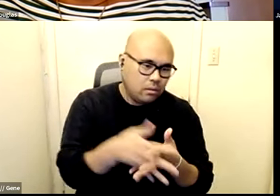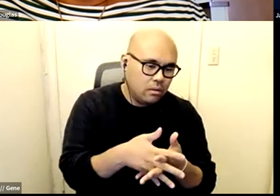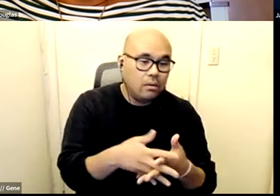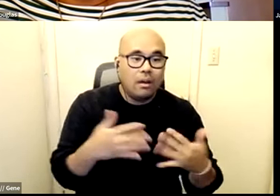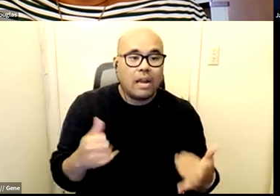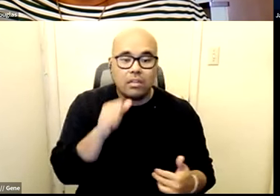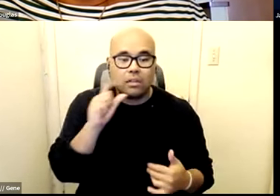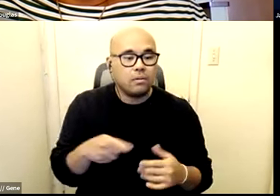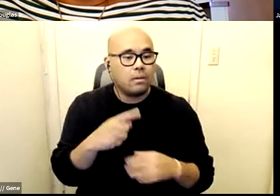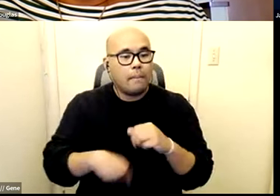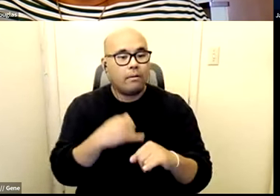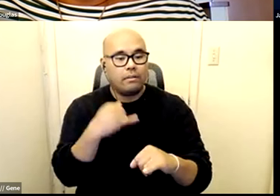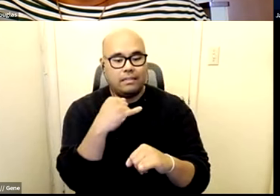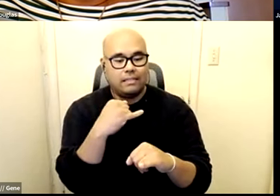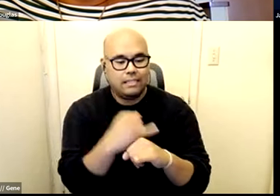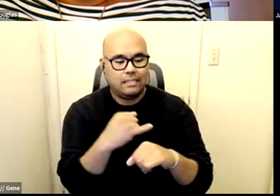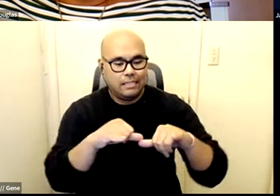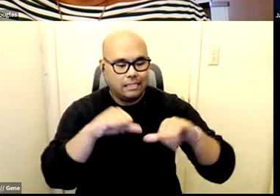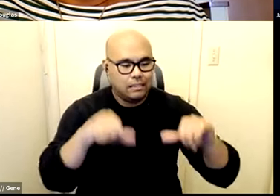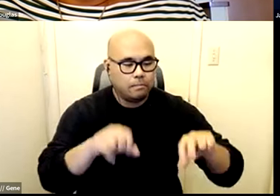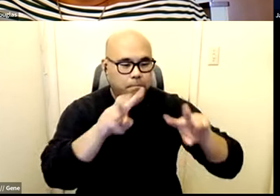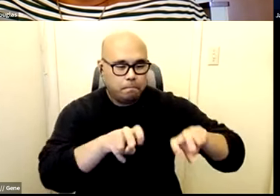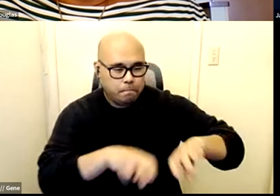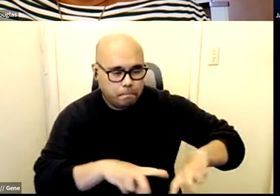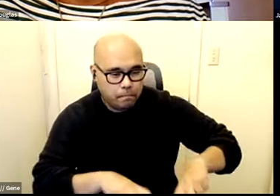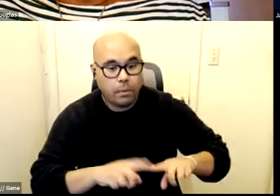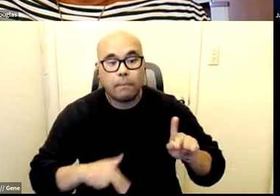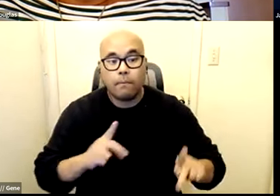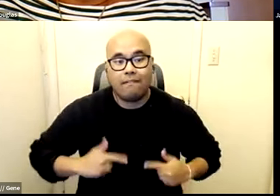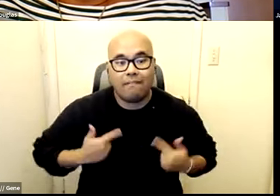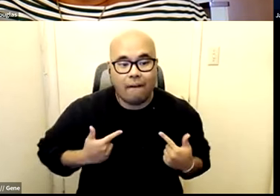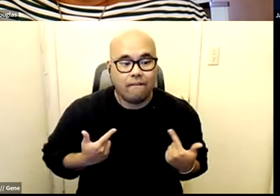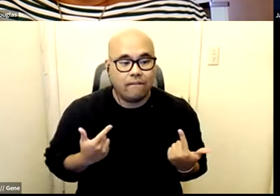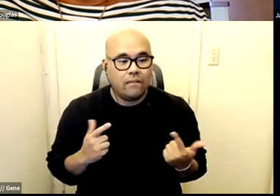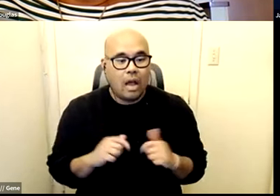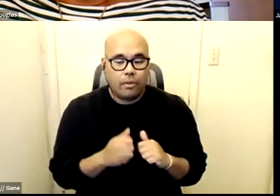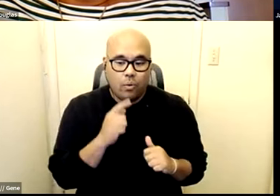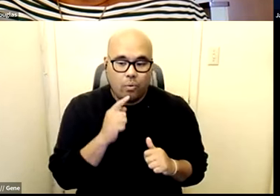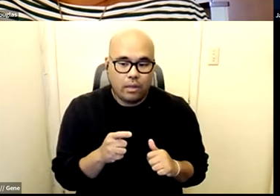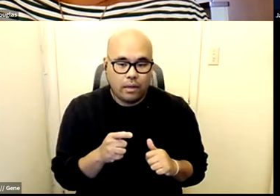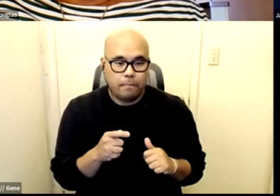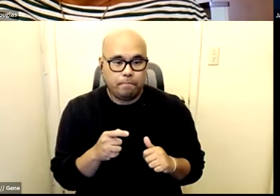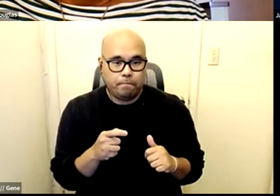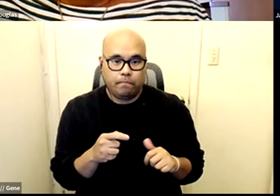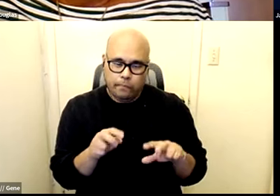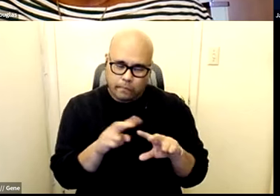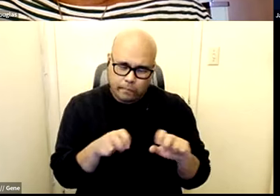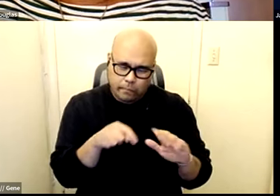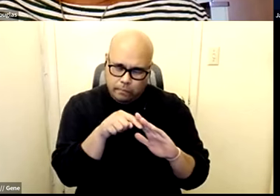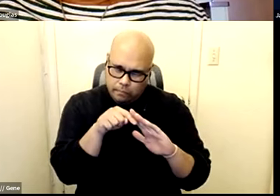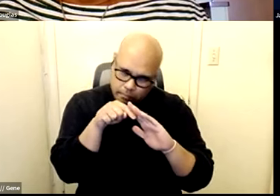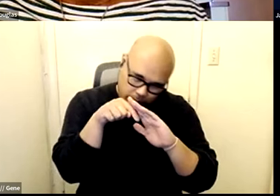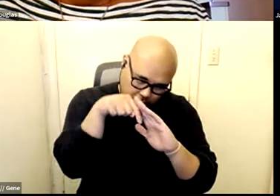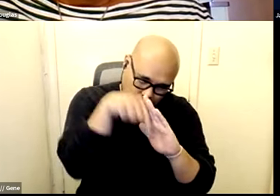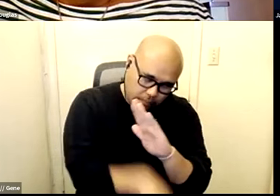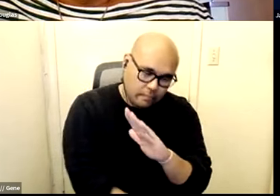systems alone but the way that that's being replicated in people's own lives and the way that they're almost like opting into it joyce as you were talking about you know